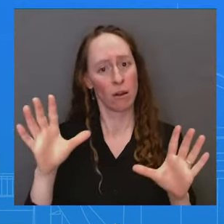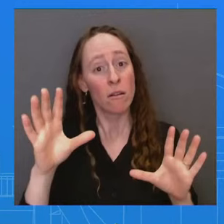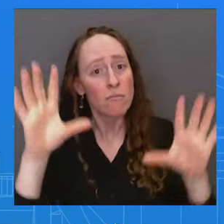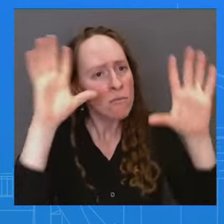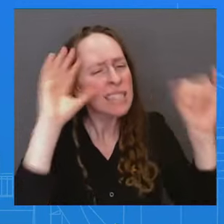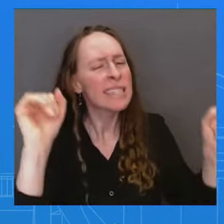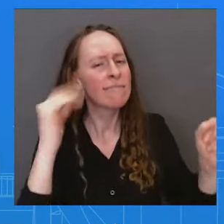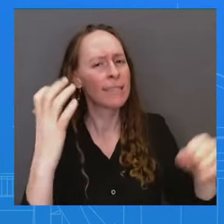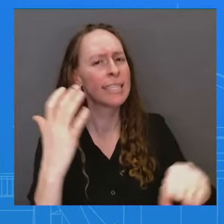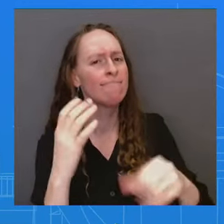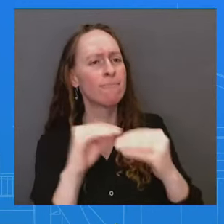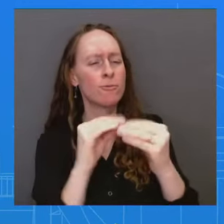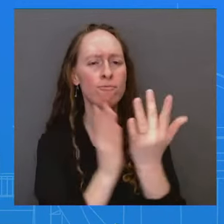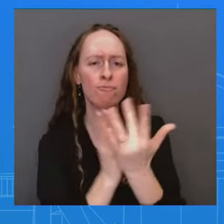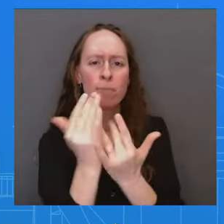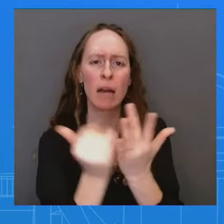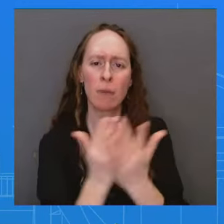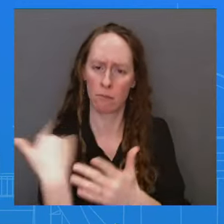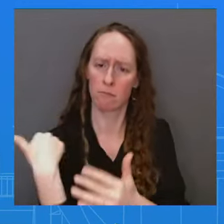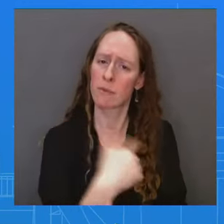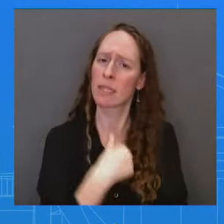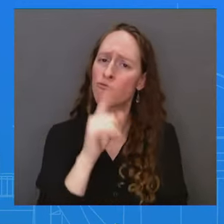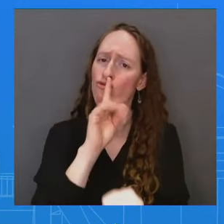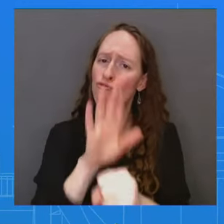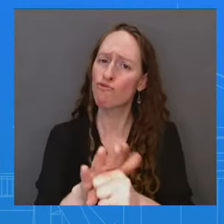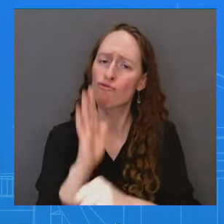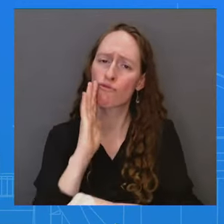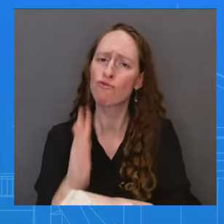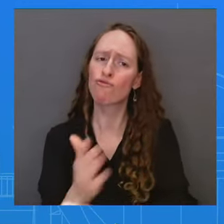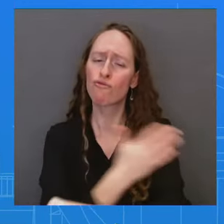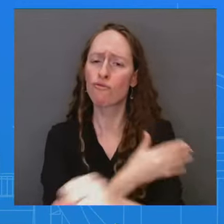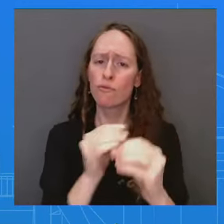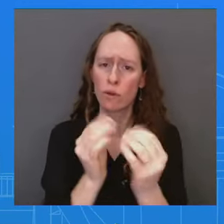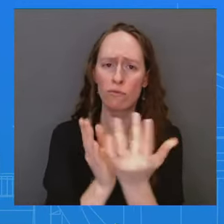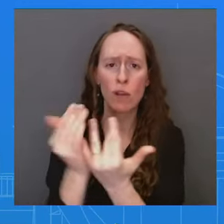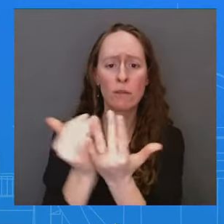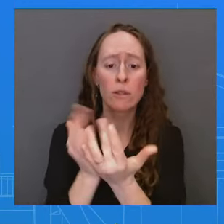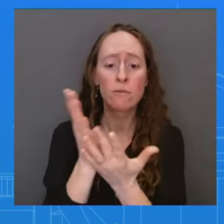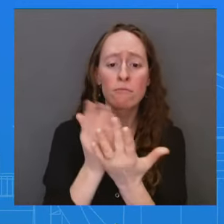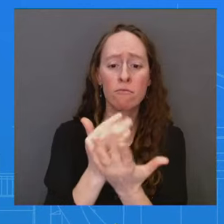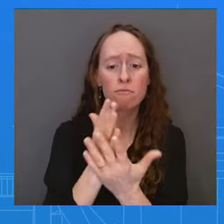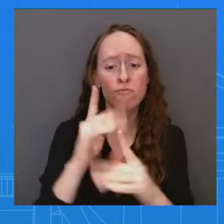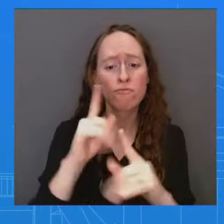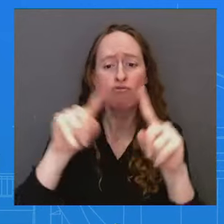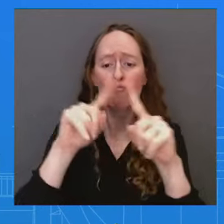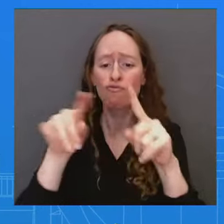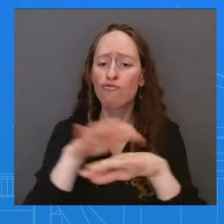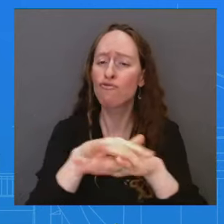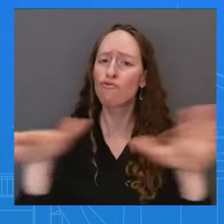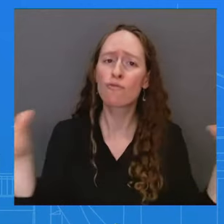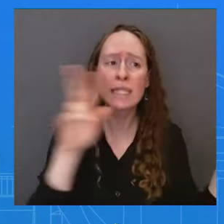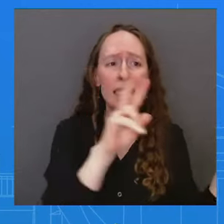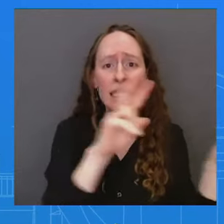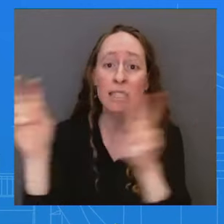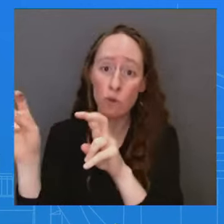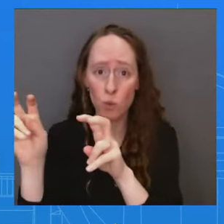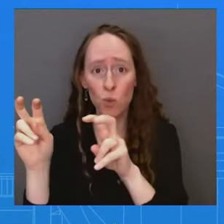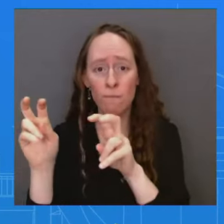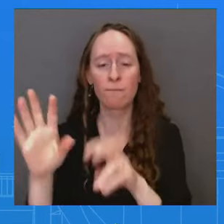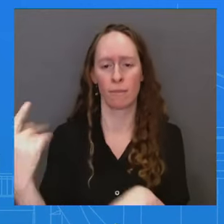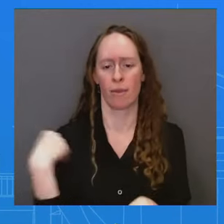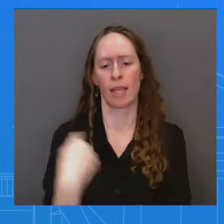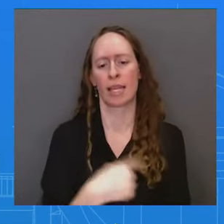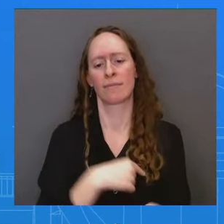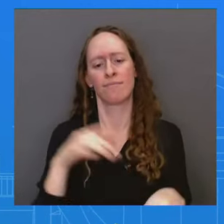range of issues. And we endorse and and are in favor of efforts to be as transparent with the